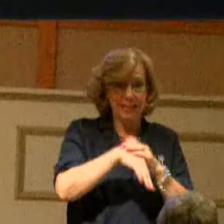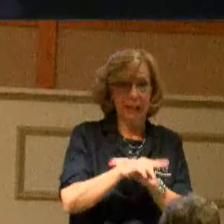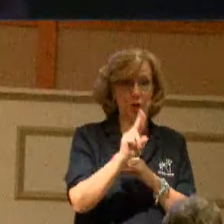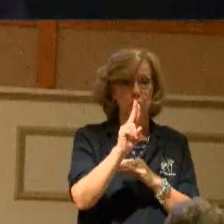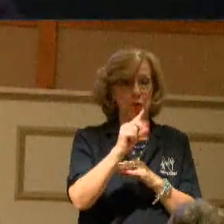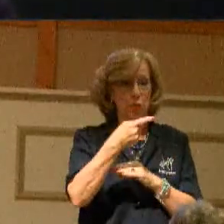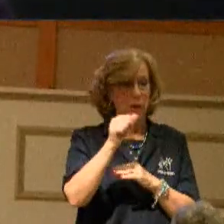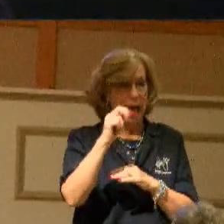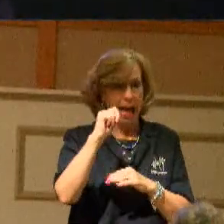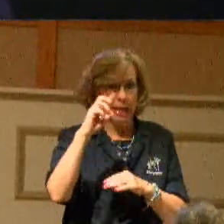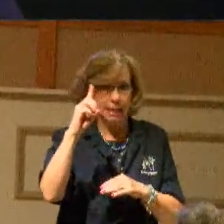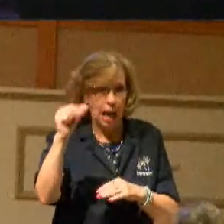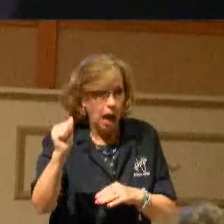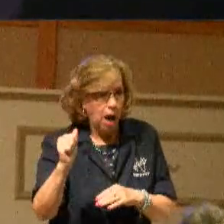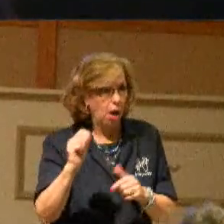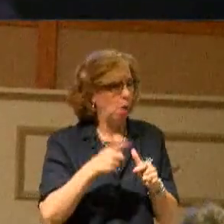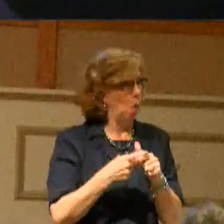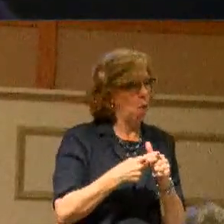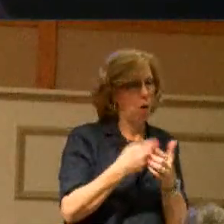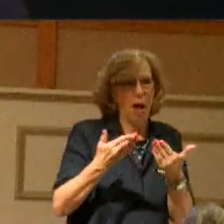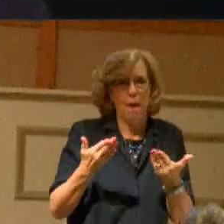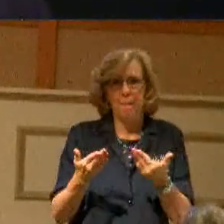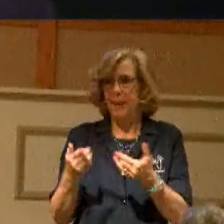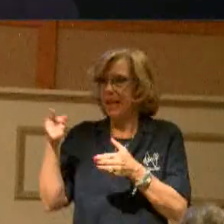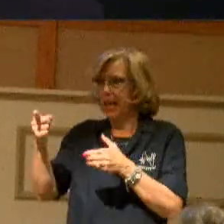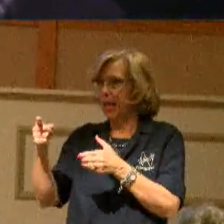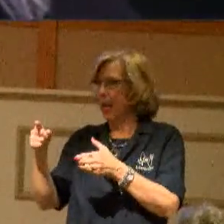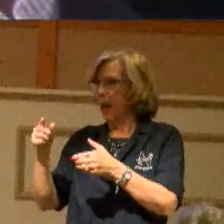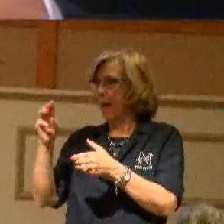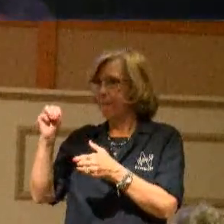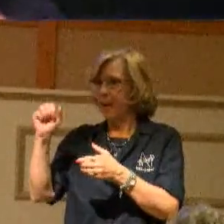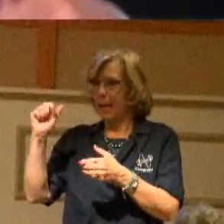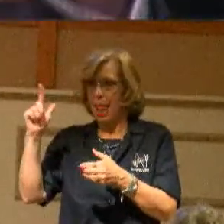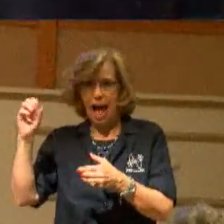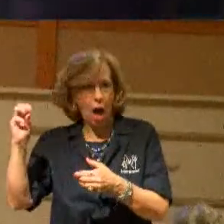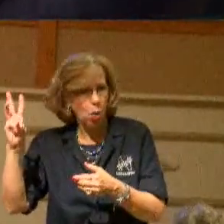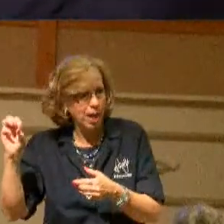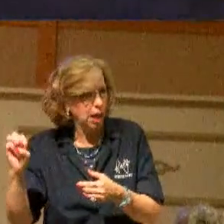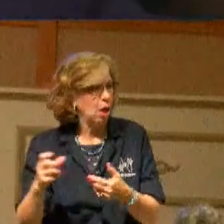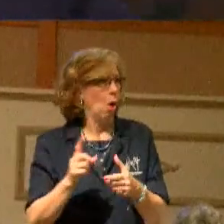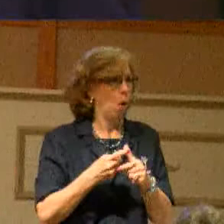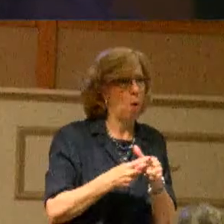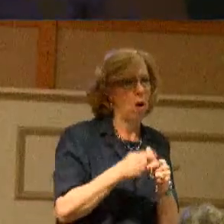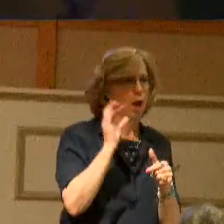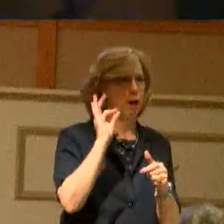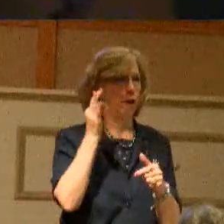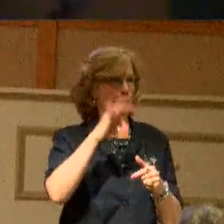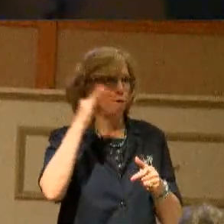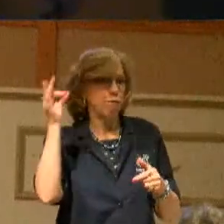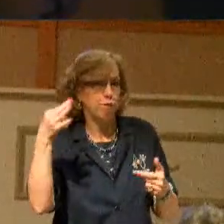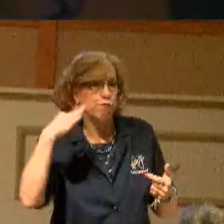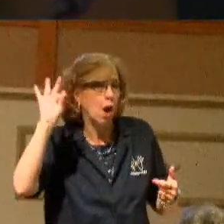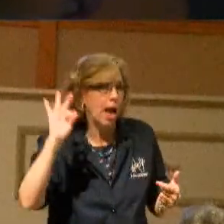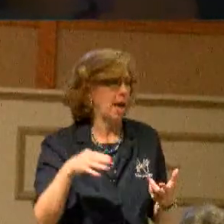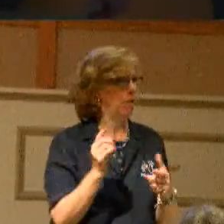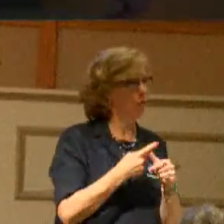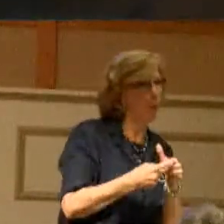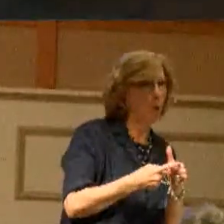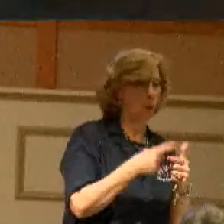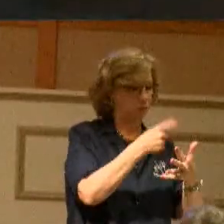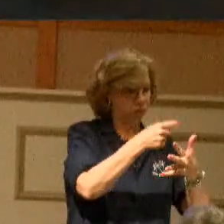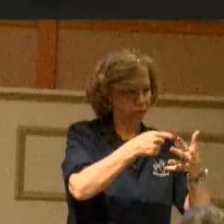something's going on in Malawi or something's going on in France or in Portugal or in Spain or